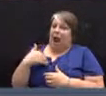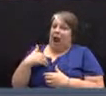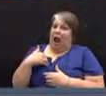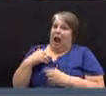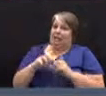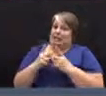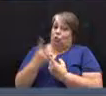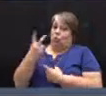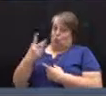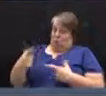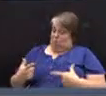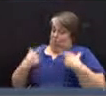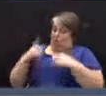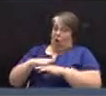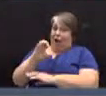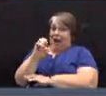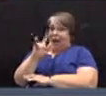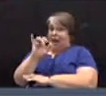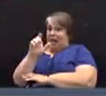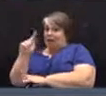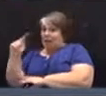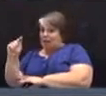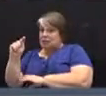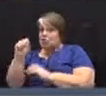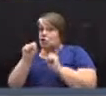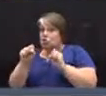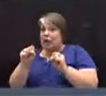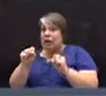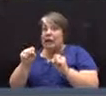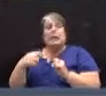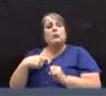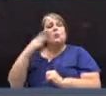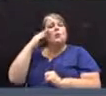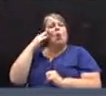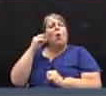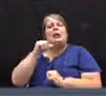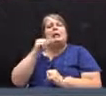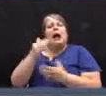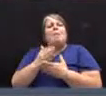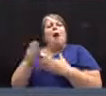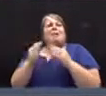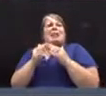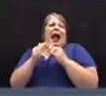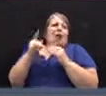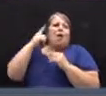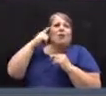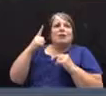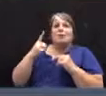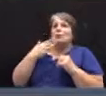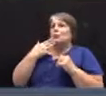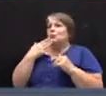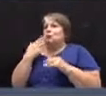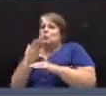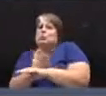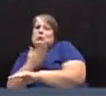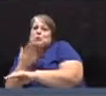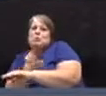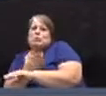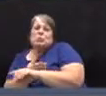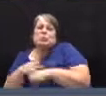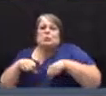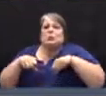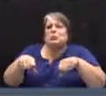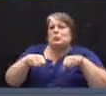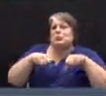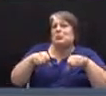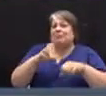Street. And if you notice, Elliott Street's not a part of the town that's noted for this big, wide, well-manicured lawns and two- or three